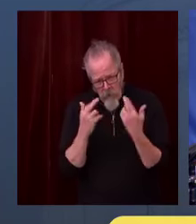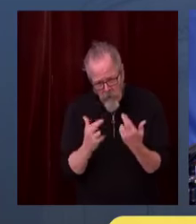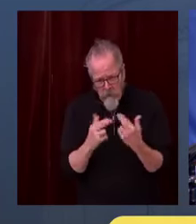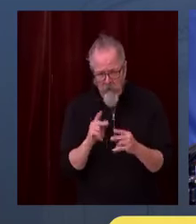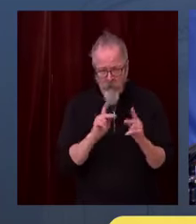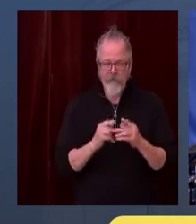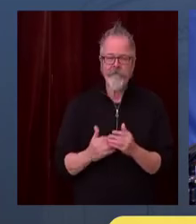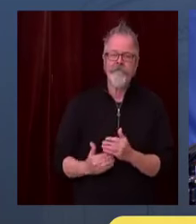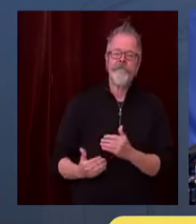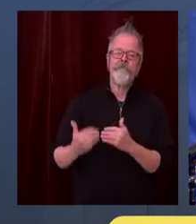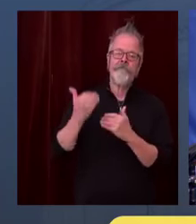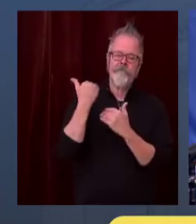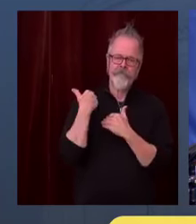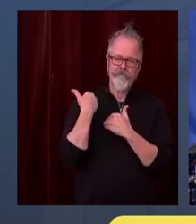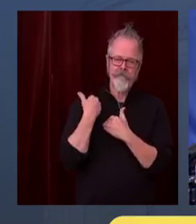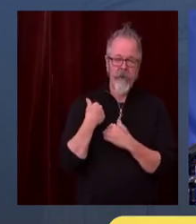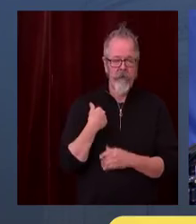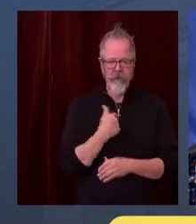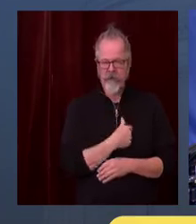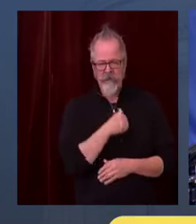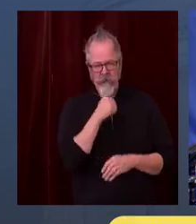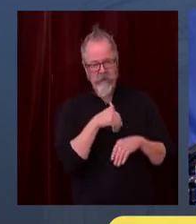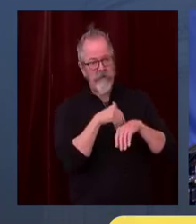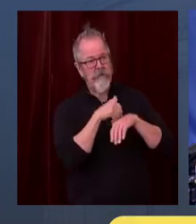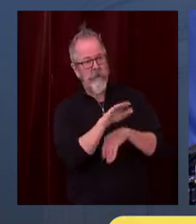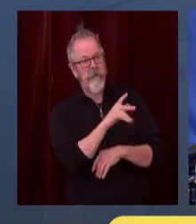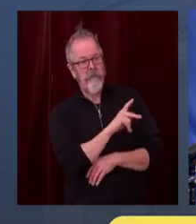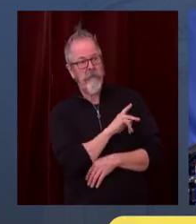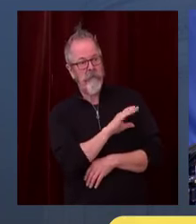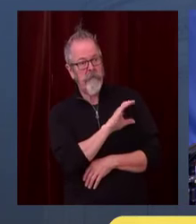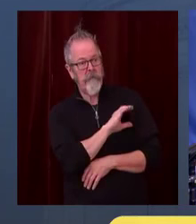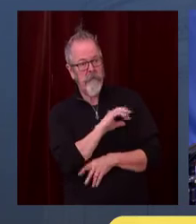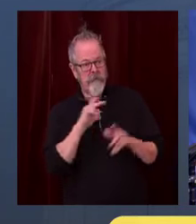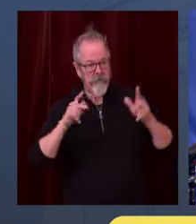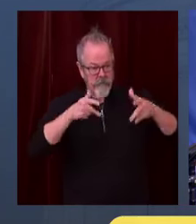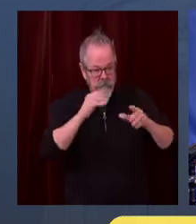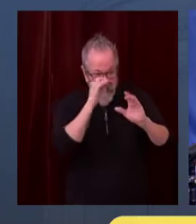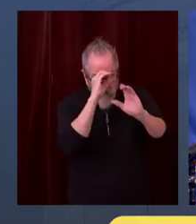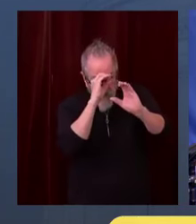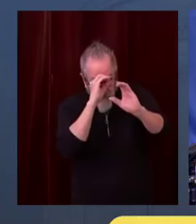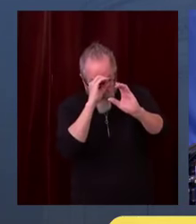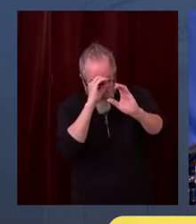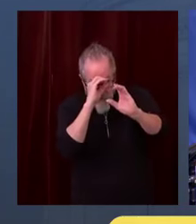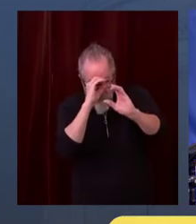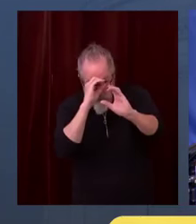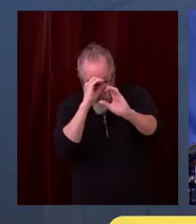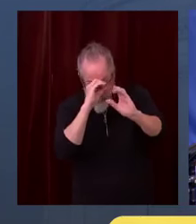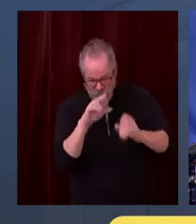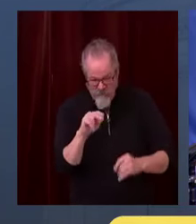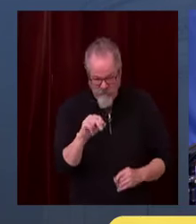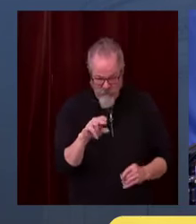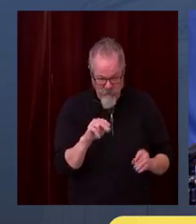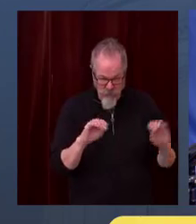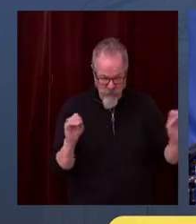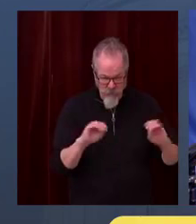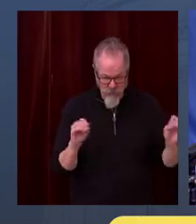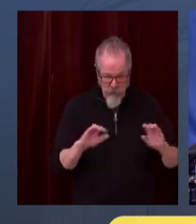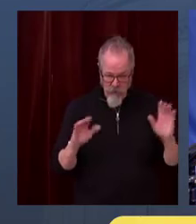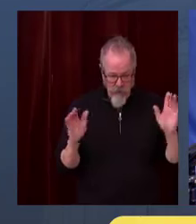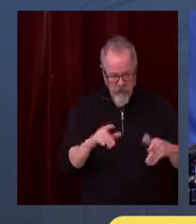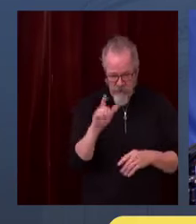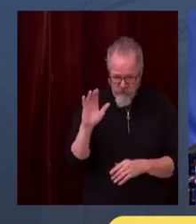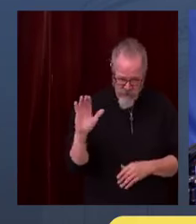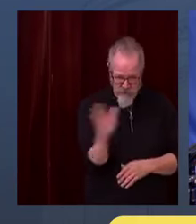We will have enforcement of businesses, obviously, in our jurisdiction to make sure that they comply. Fortunately, we've had very, very good